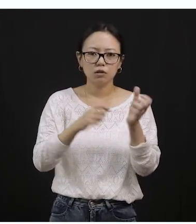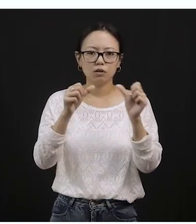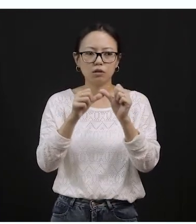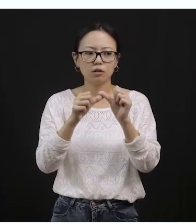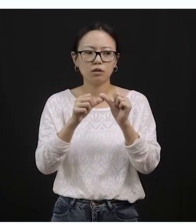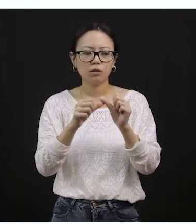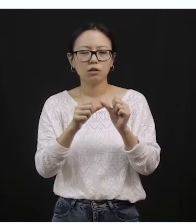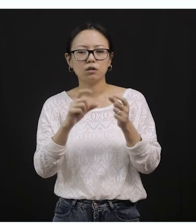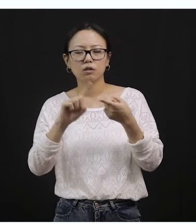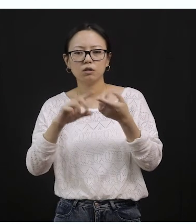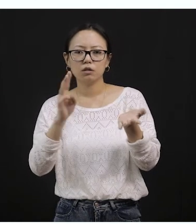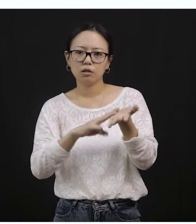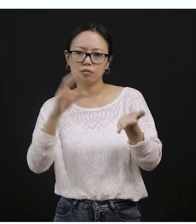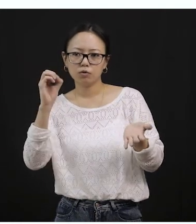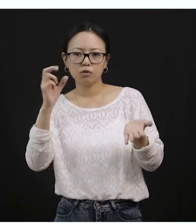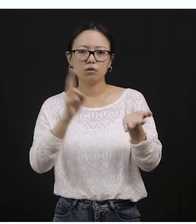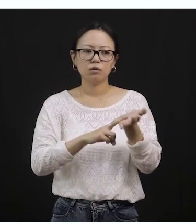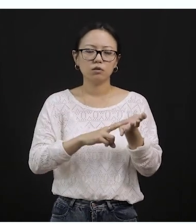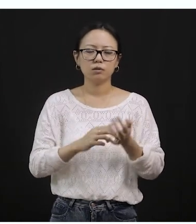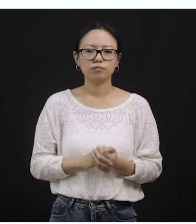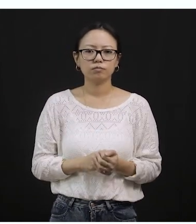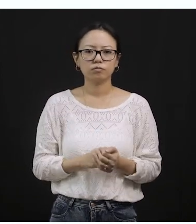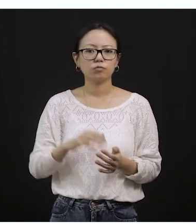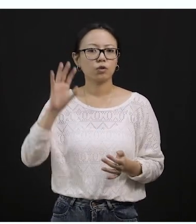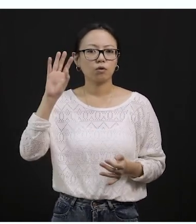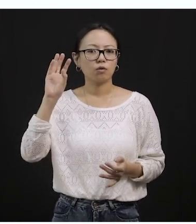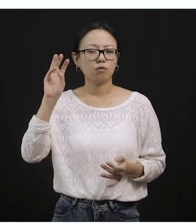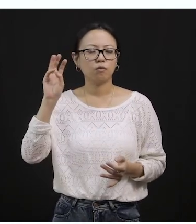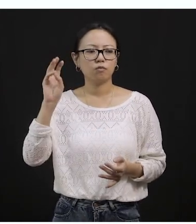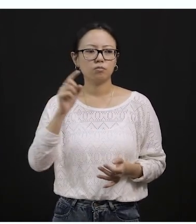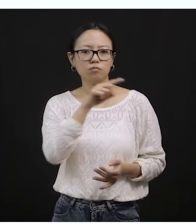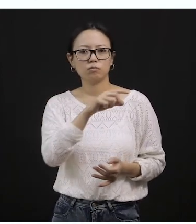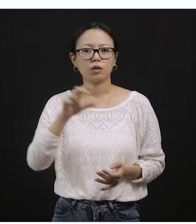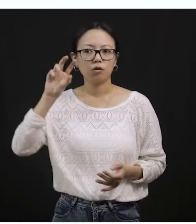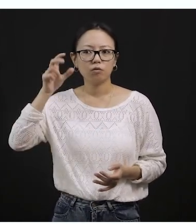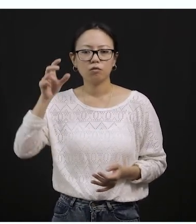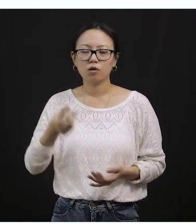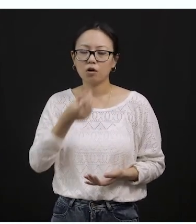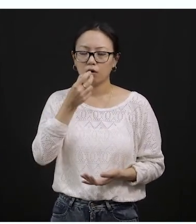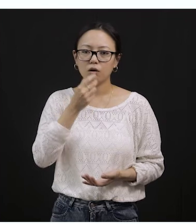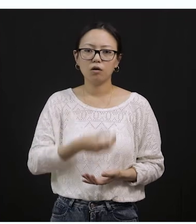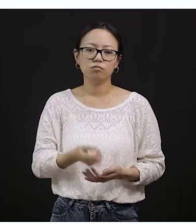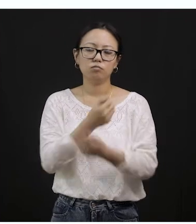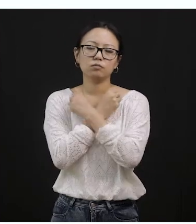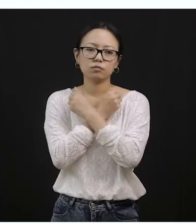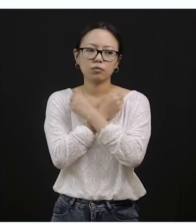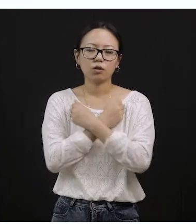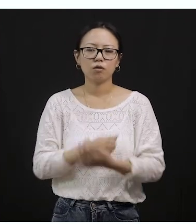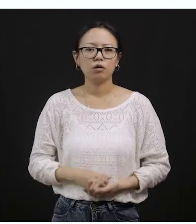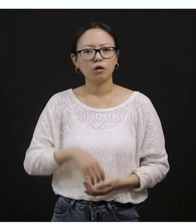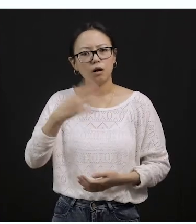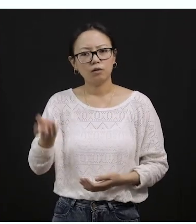This is another cartoon character who loves to eat Latu. Remember? And after eating Latu, he used to become stronger and